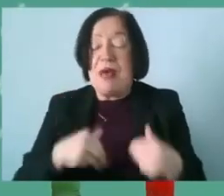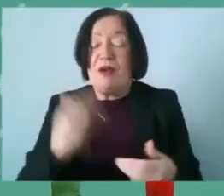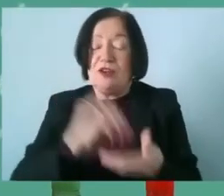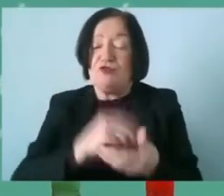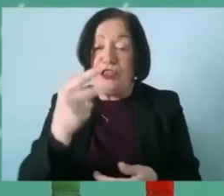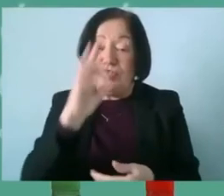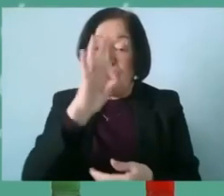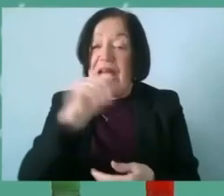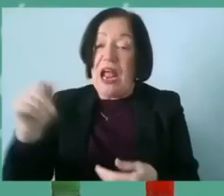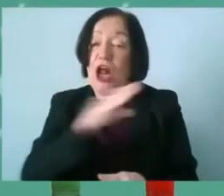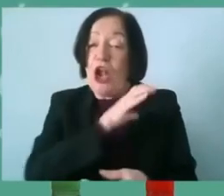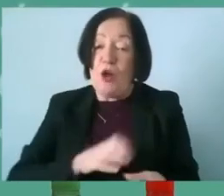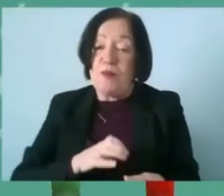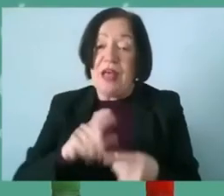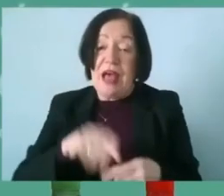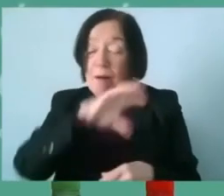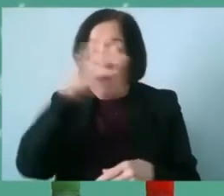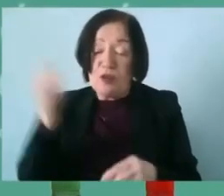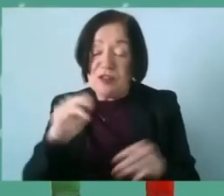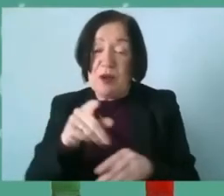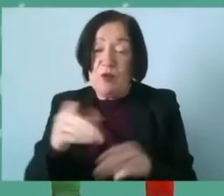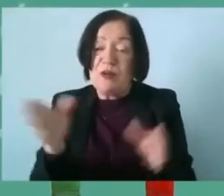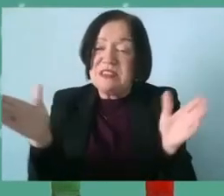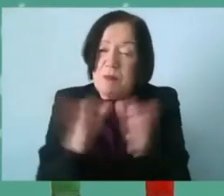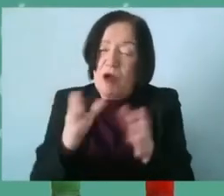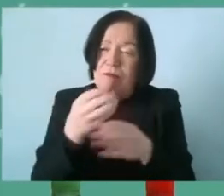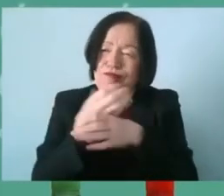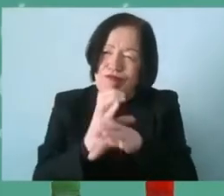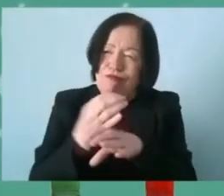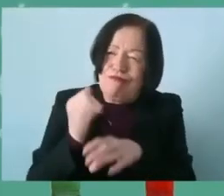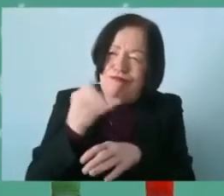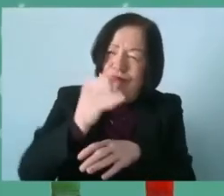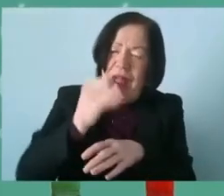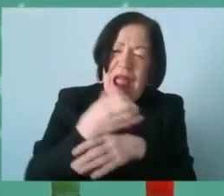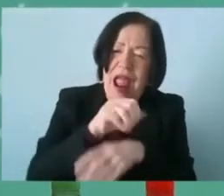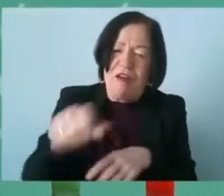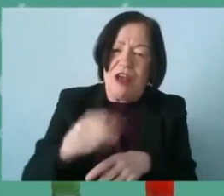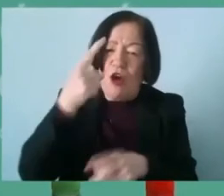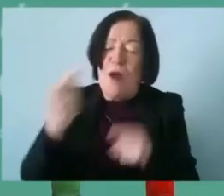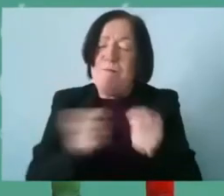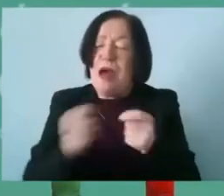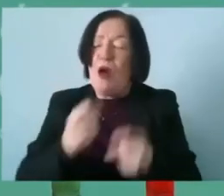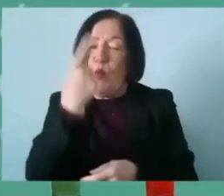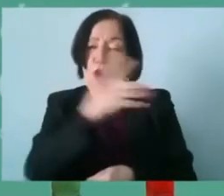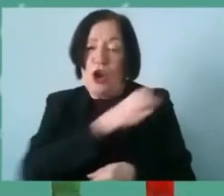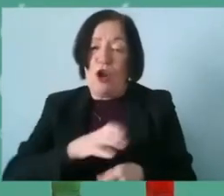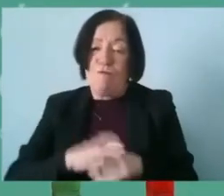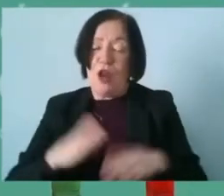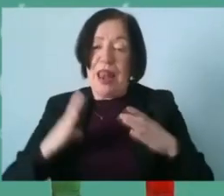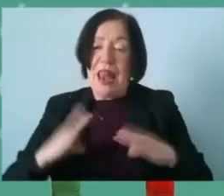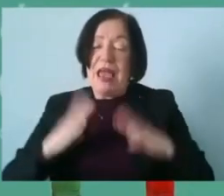ga clubs and the population from those small very rural areas can only really manage one club for ladies football